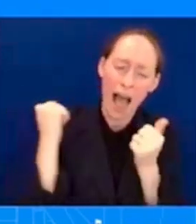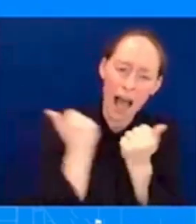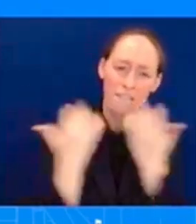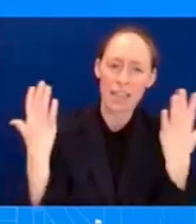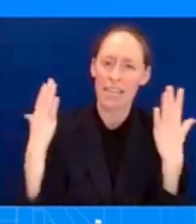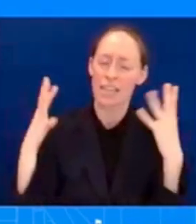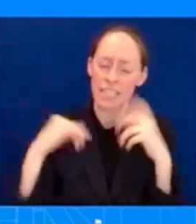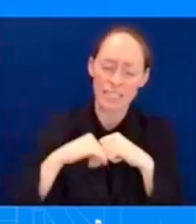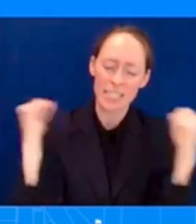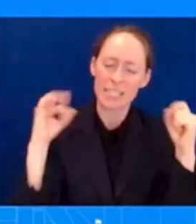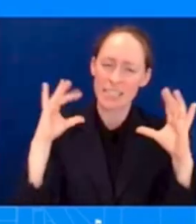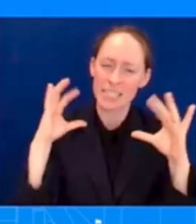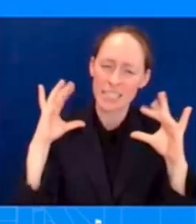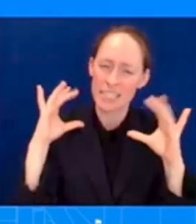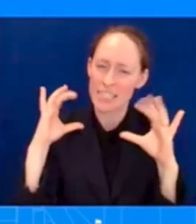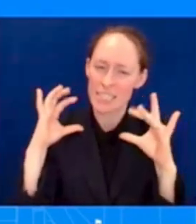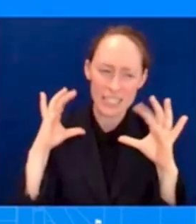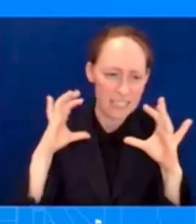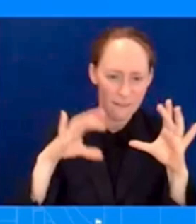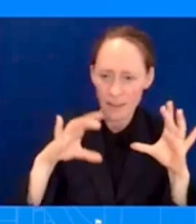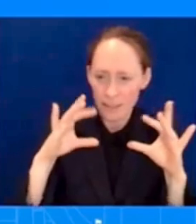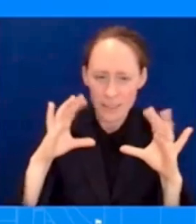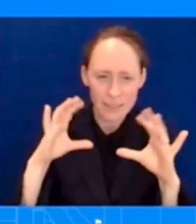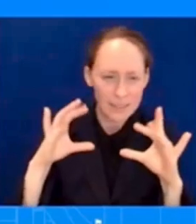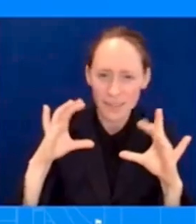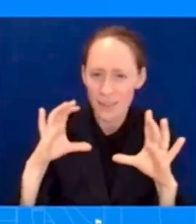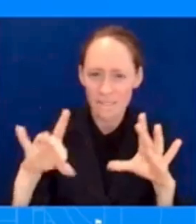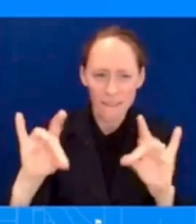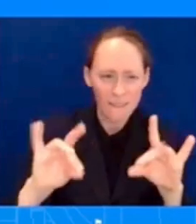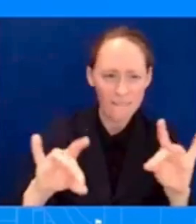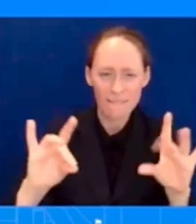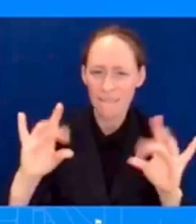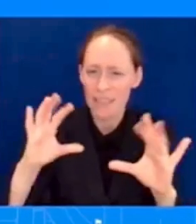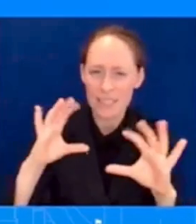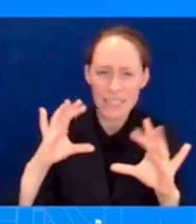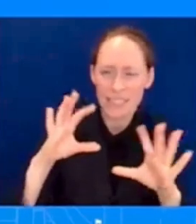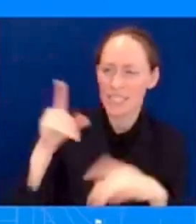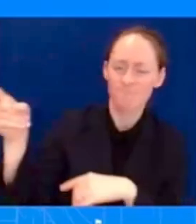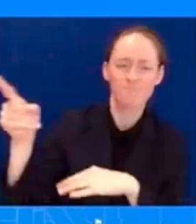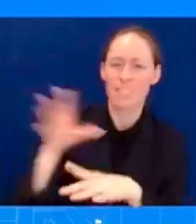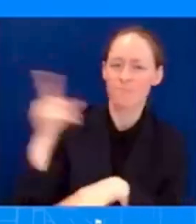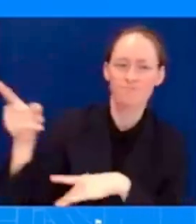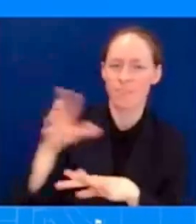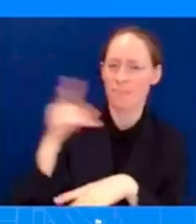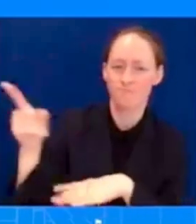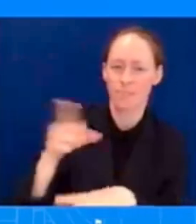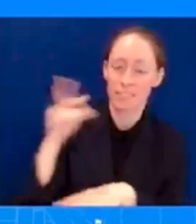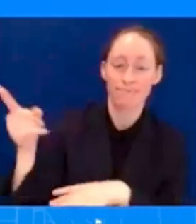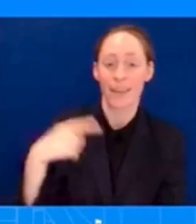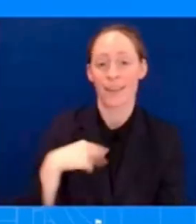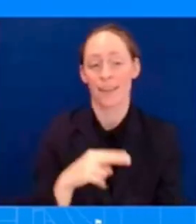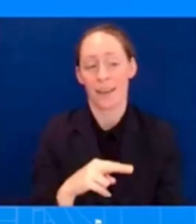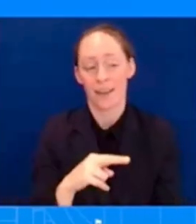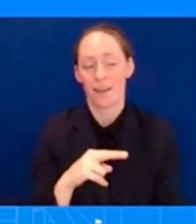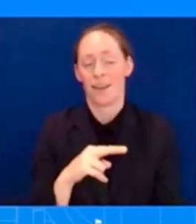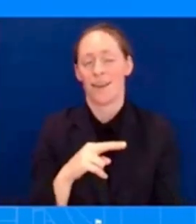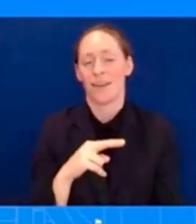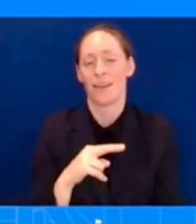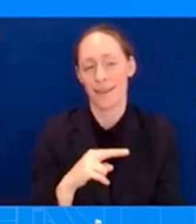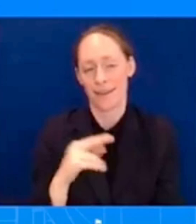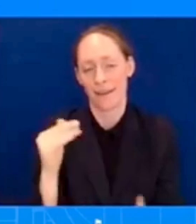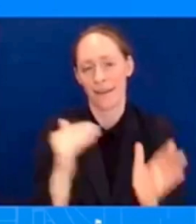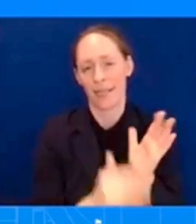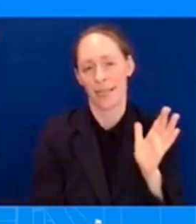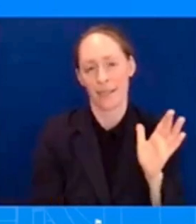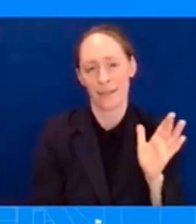allegations. That's what they've been done for years, for months, and we've seen it over the past several weeks. And what's been the result of that, if you ask yourself what we